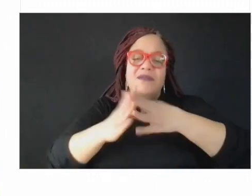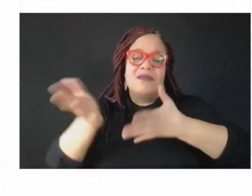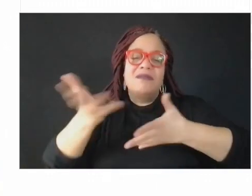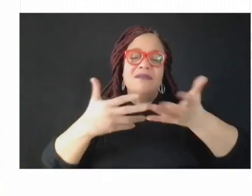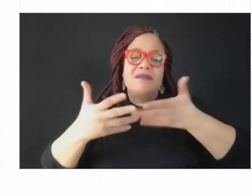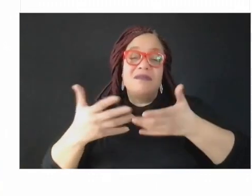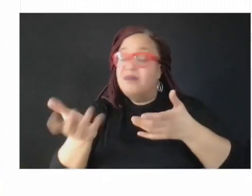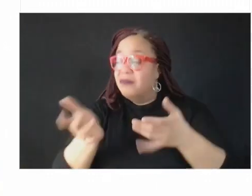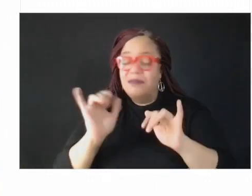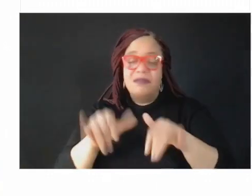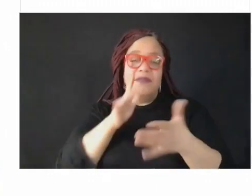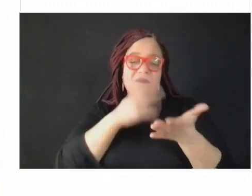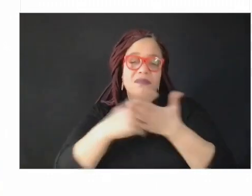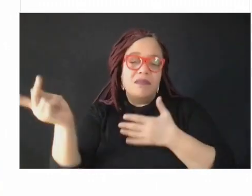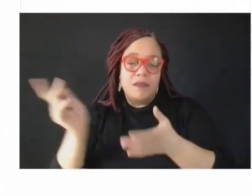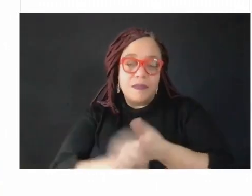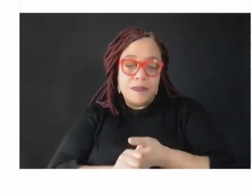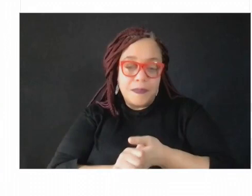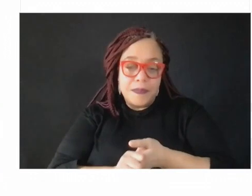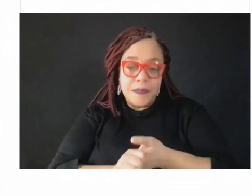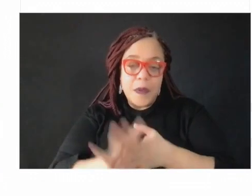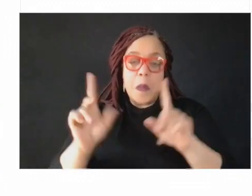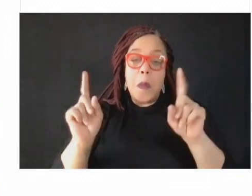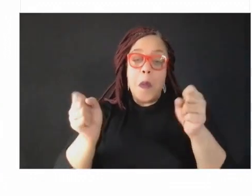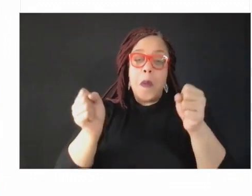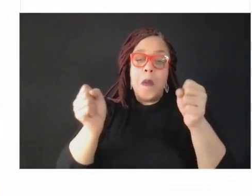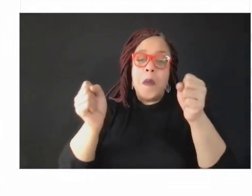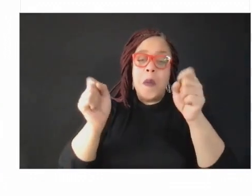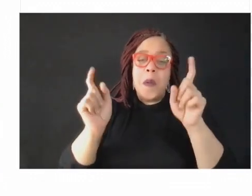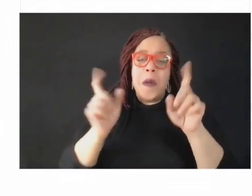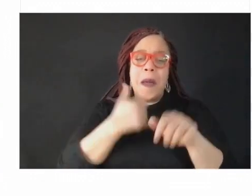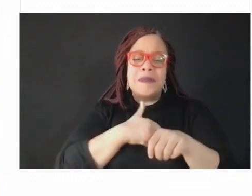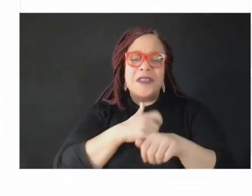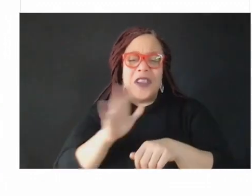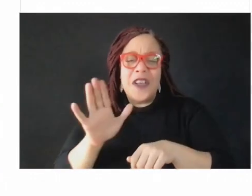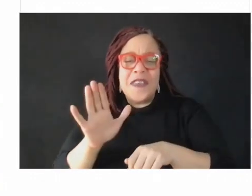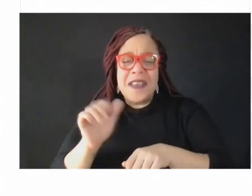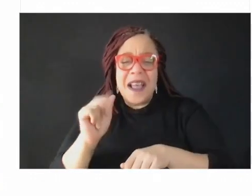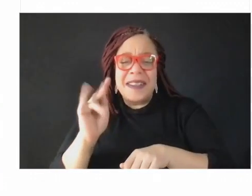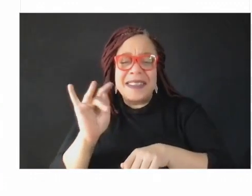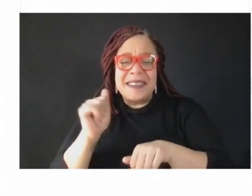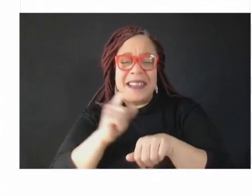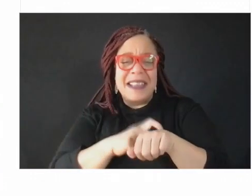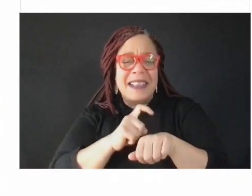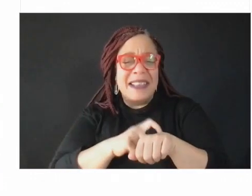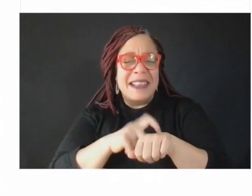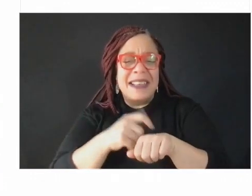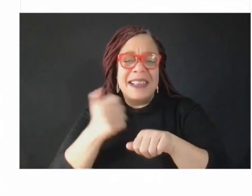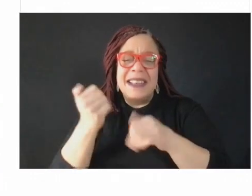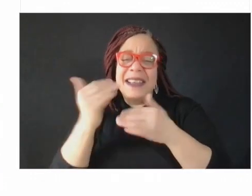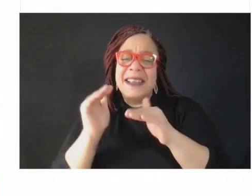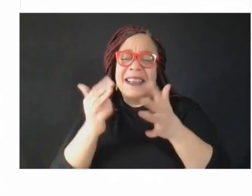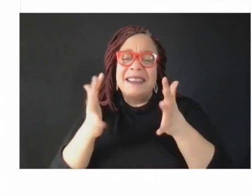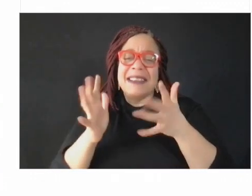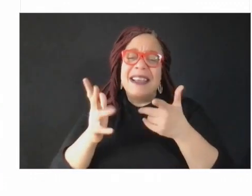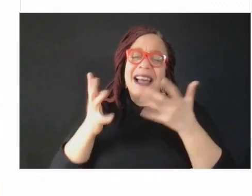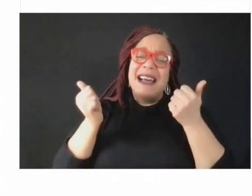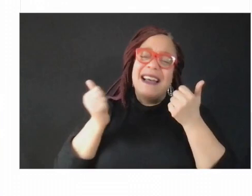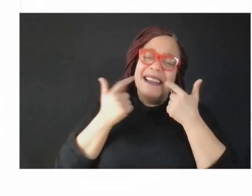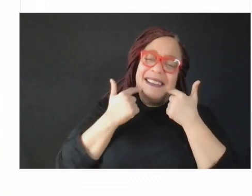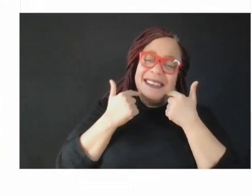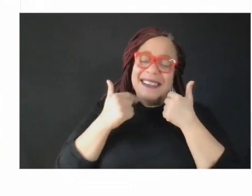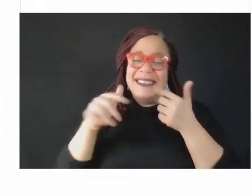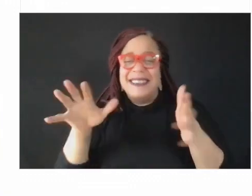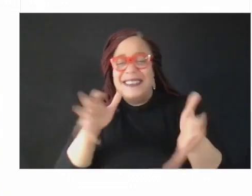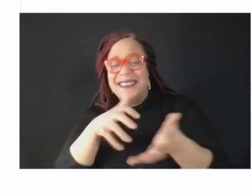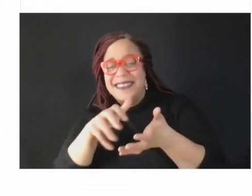Oh, I'm sorry, Anita, we are at time and there will be other other opportunities for the